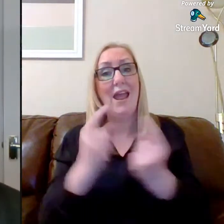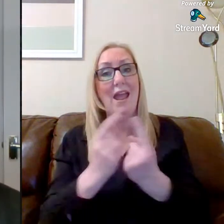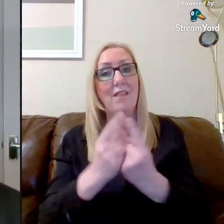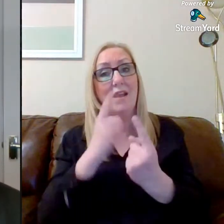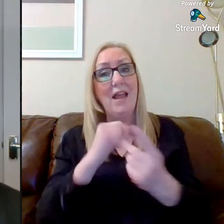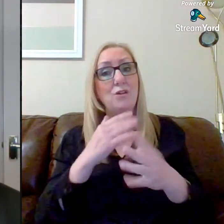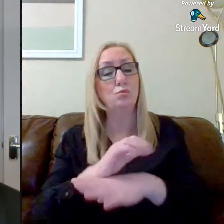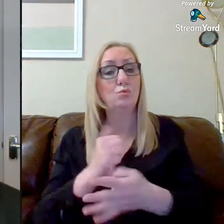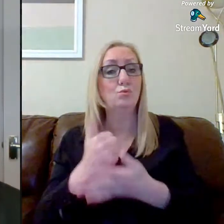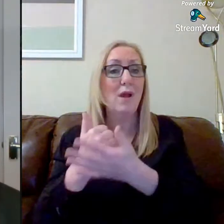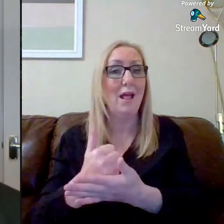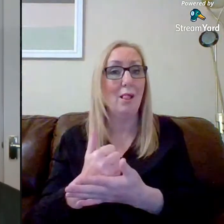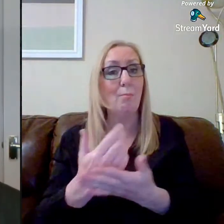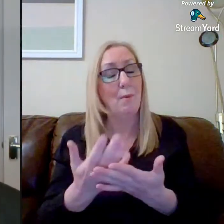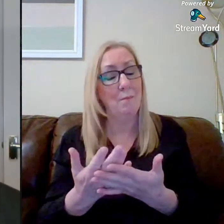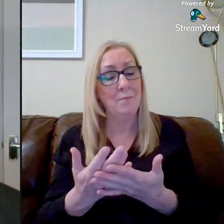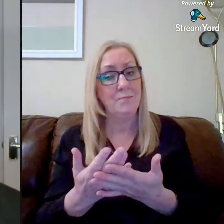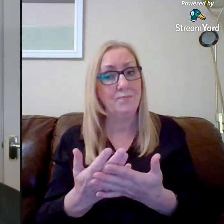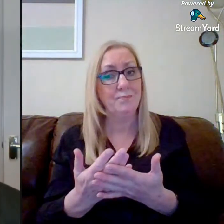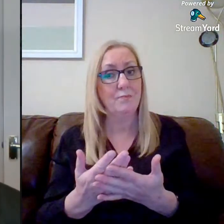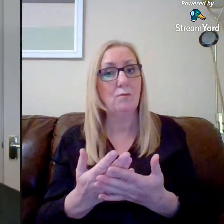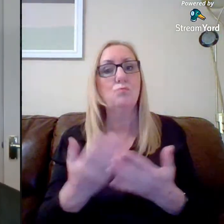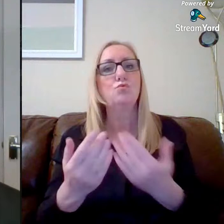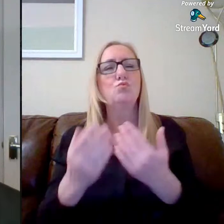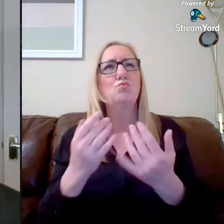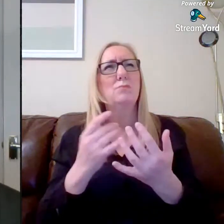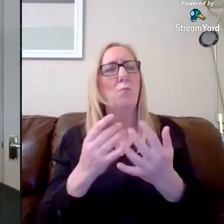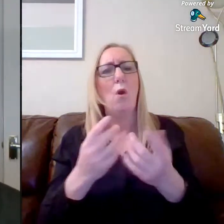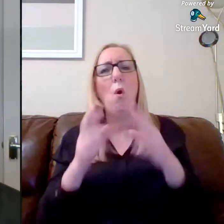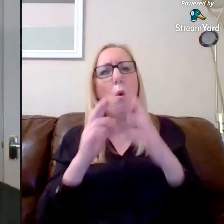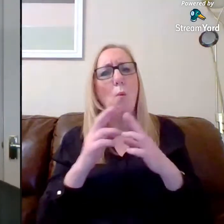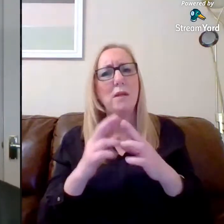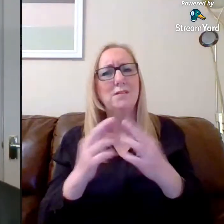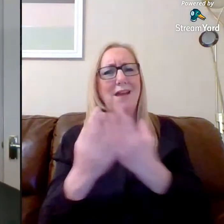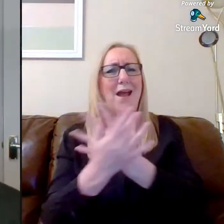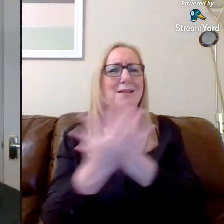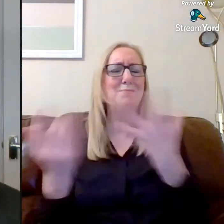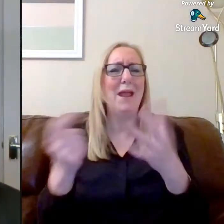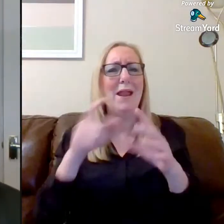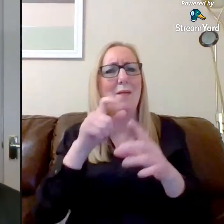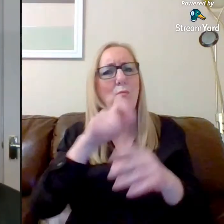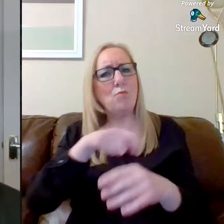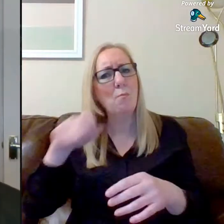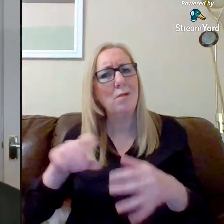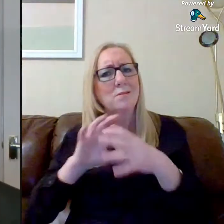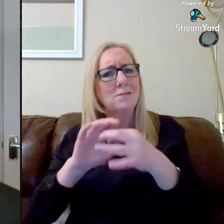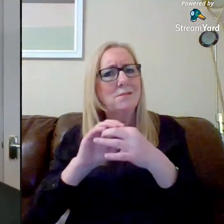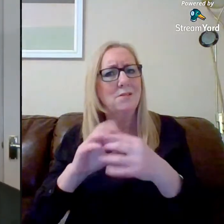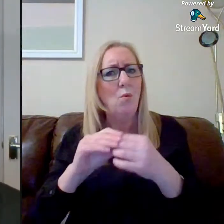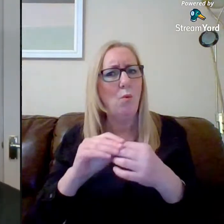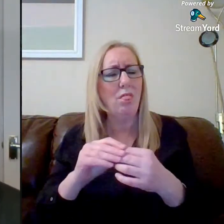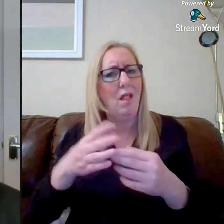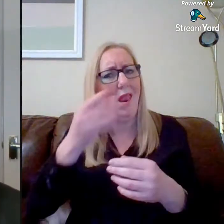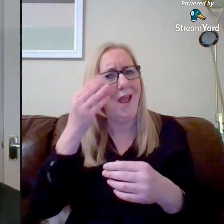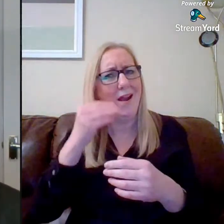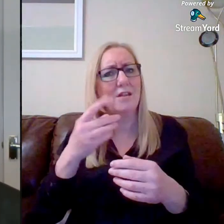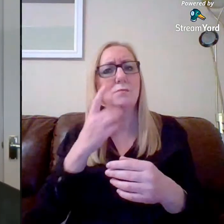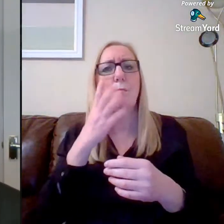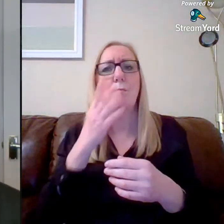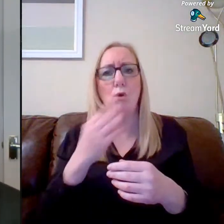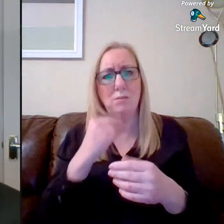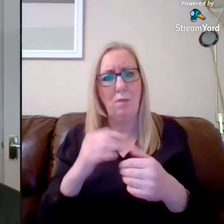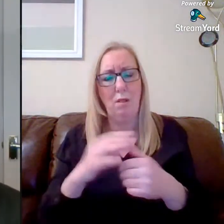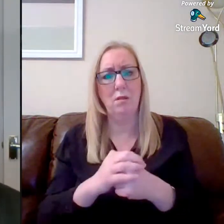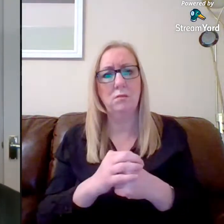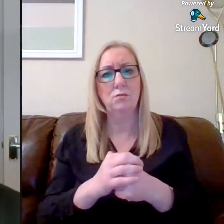So the idea is that we get as many pupils engaging in remote learning as possible and through your help, we're managing to achieve that.